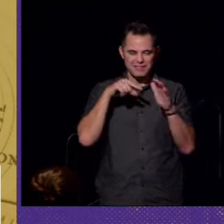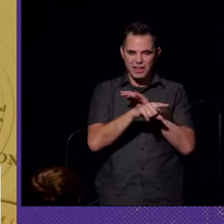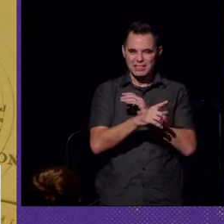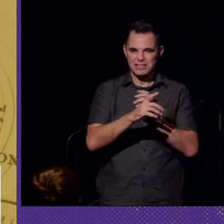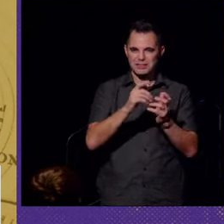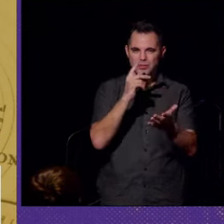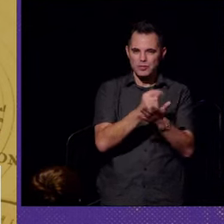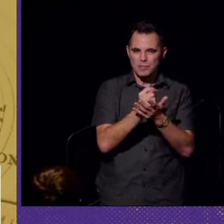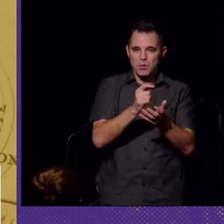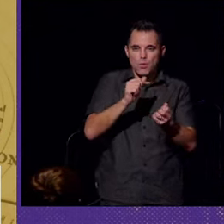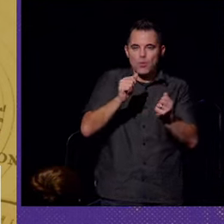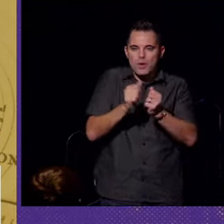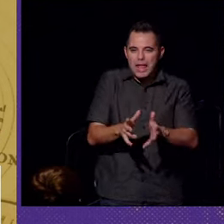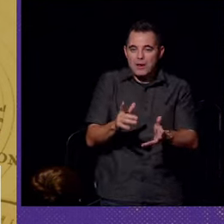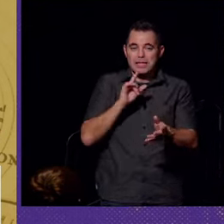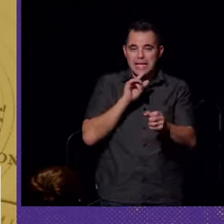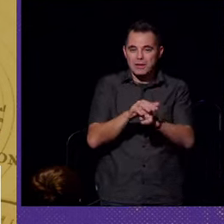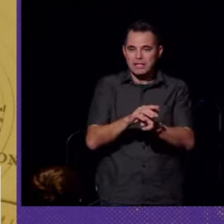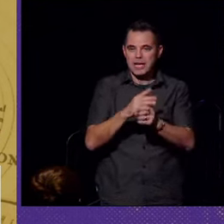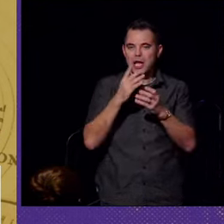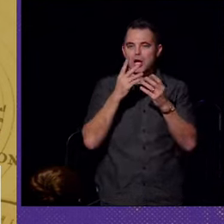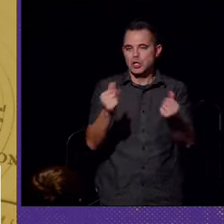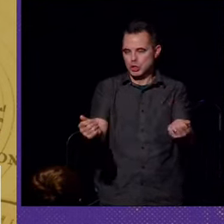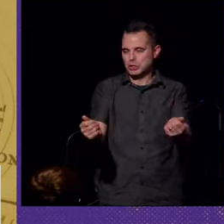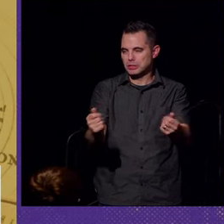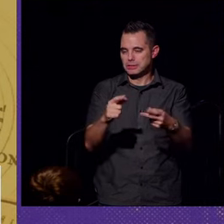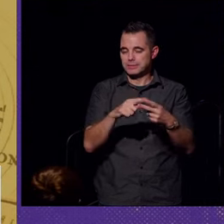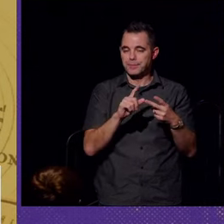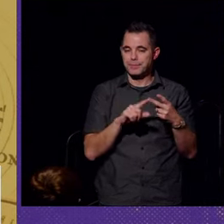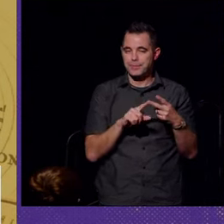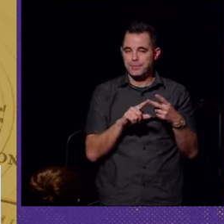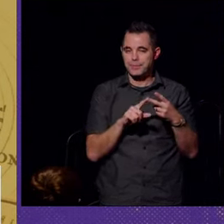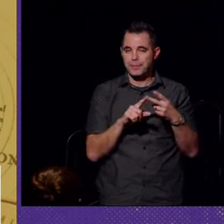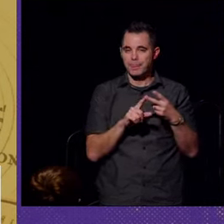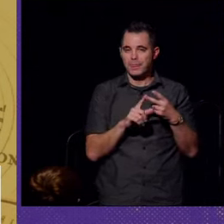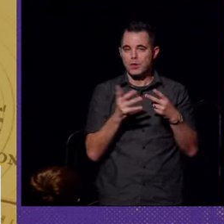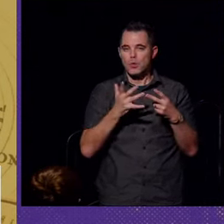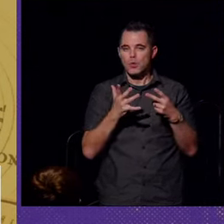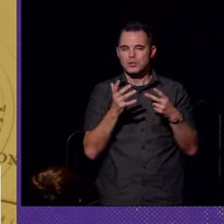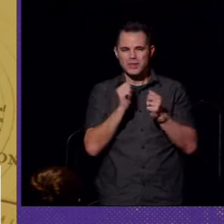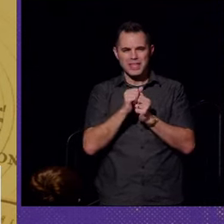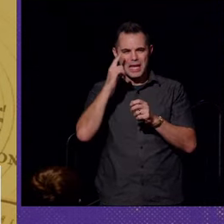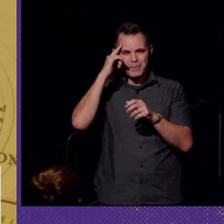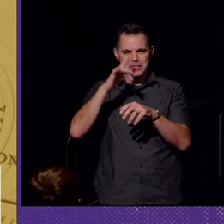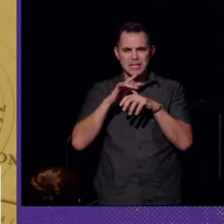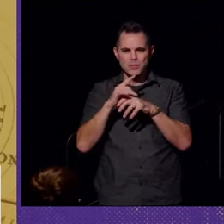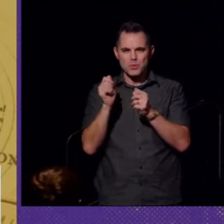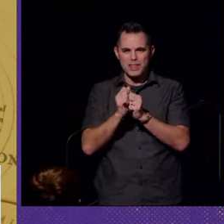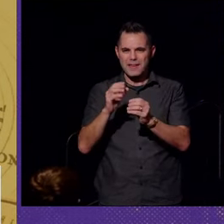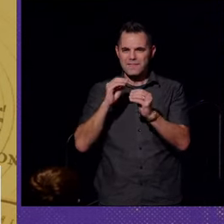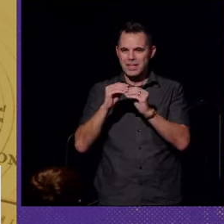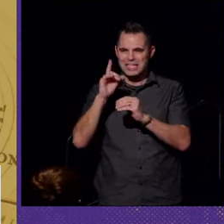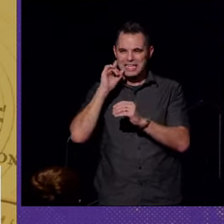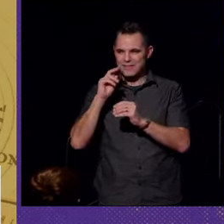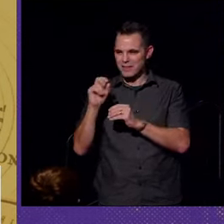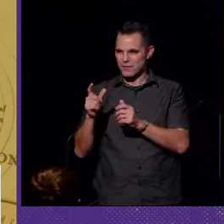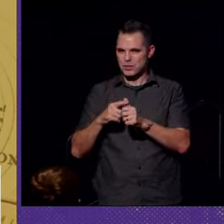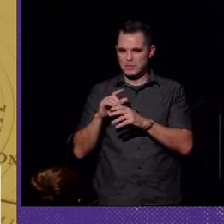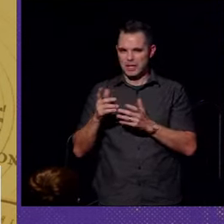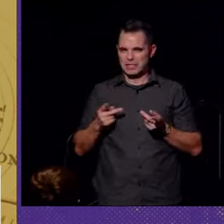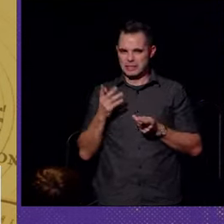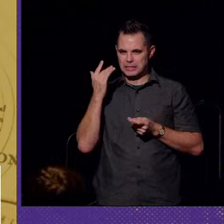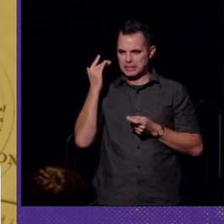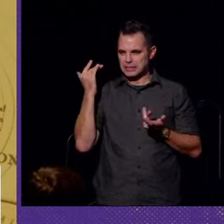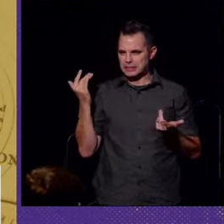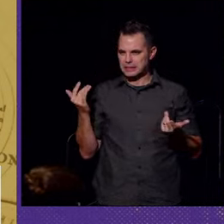without guarantees of cure? And second, what's with this obsession with fixing deafness in the first place?